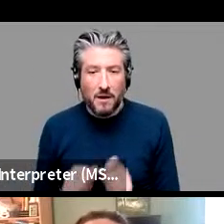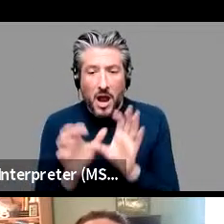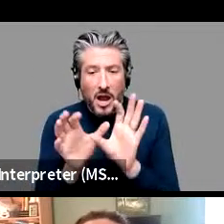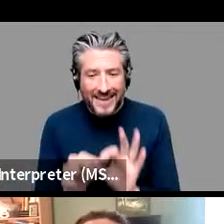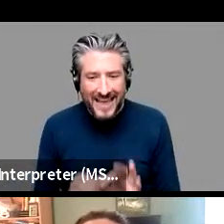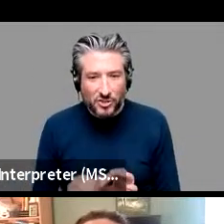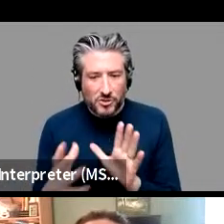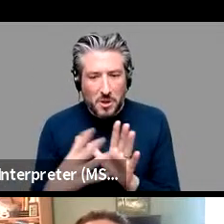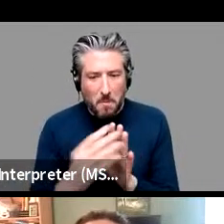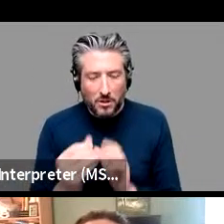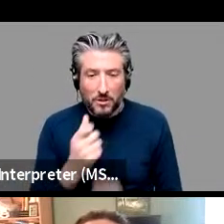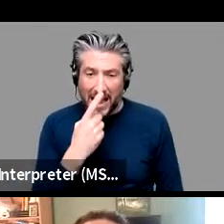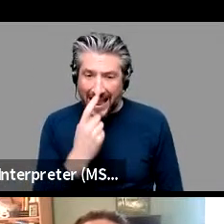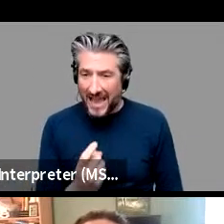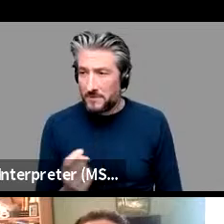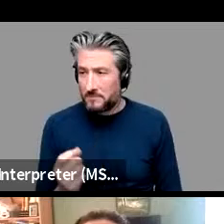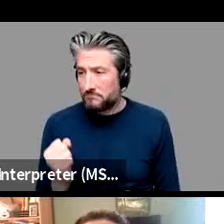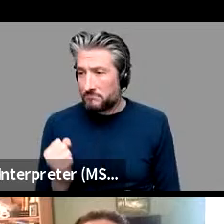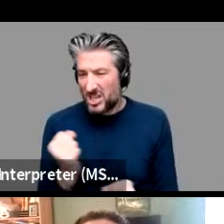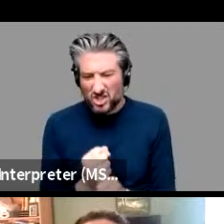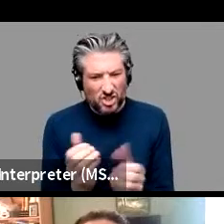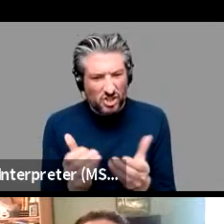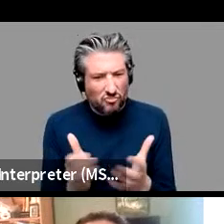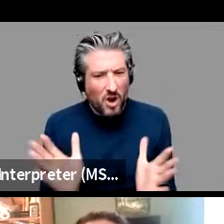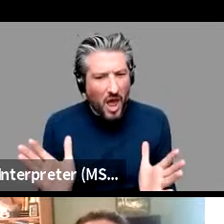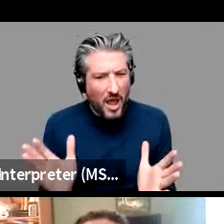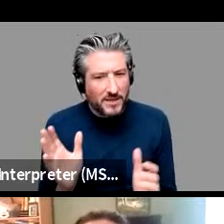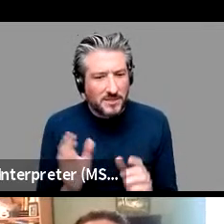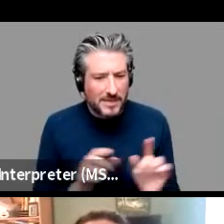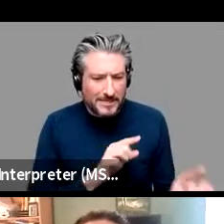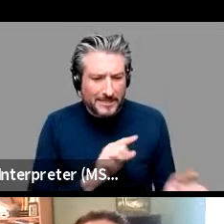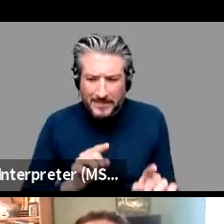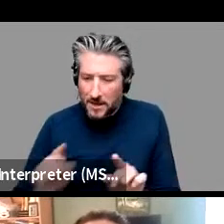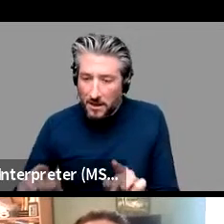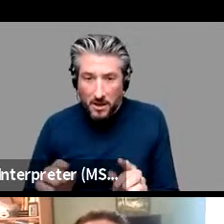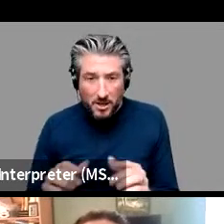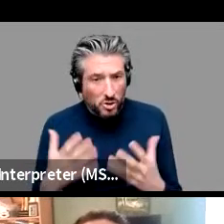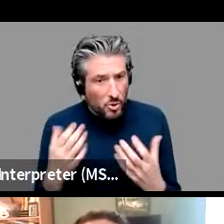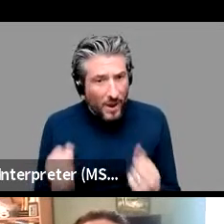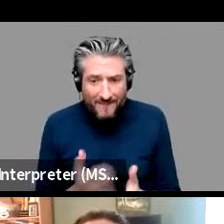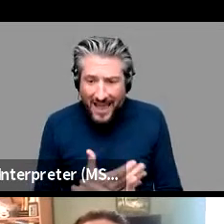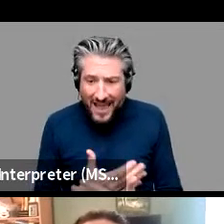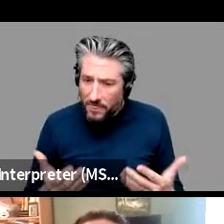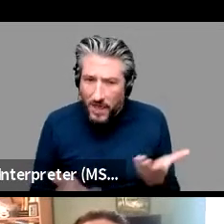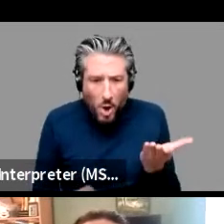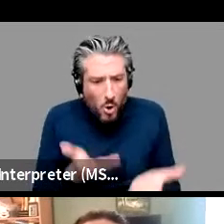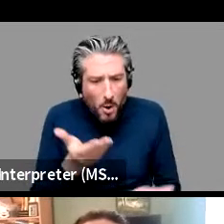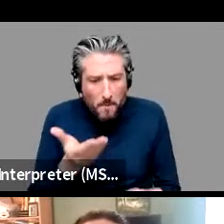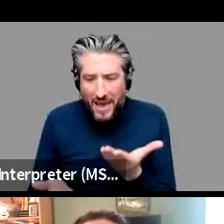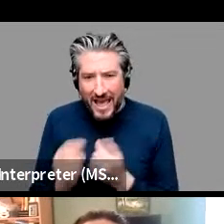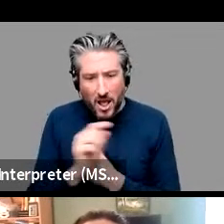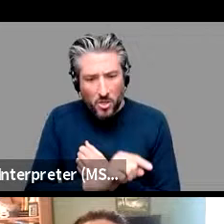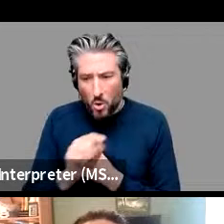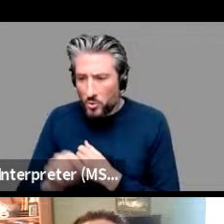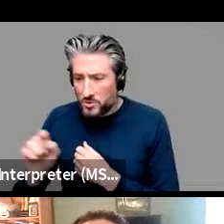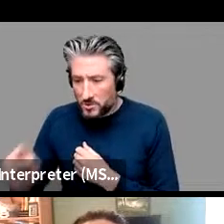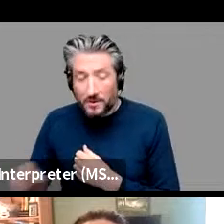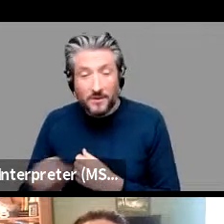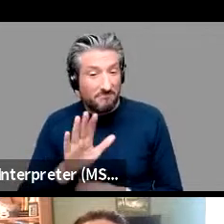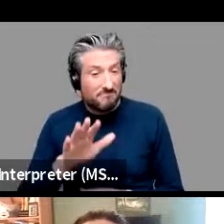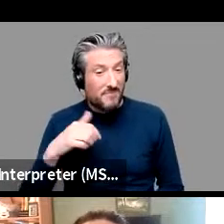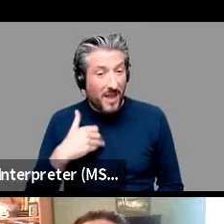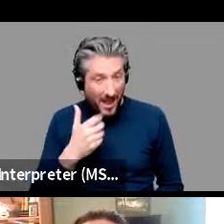i'm is there is there work that compares those yeah i mean we can send you some